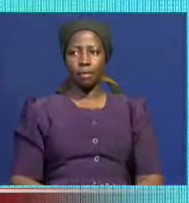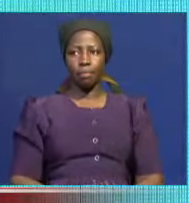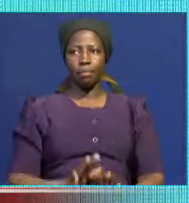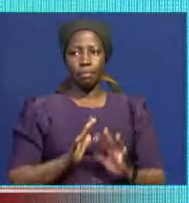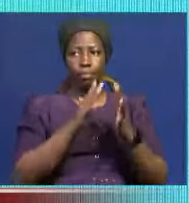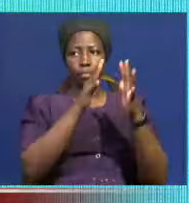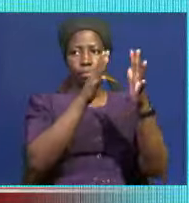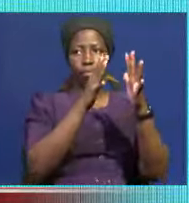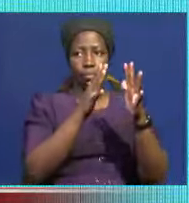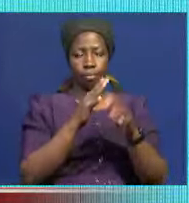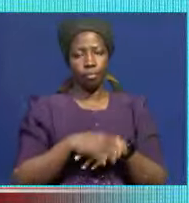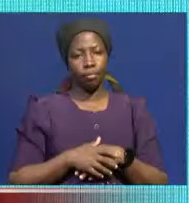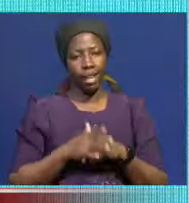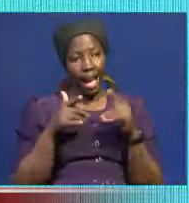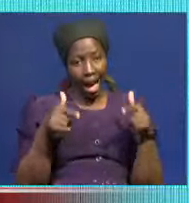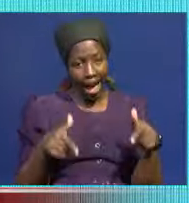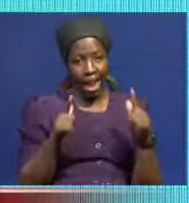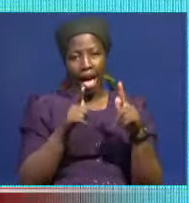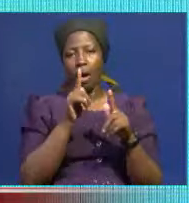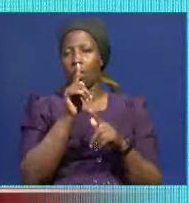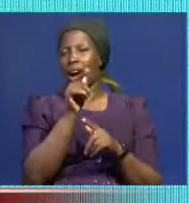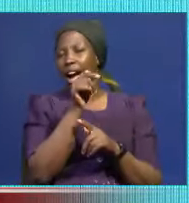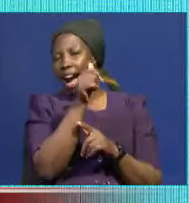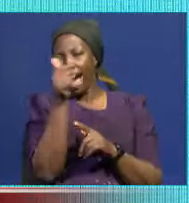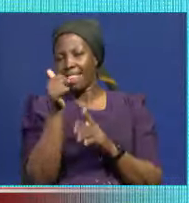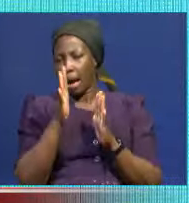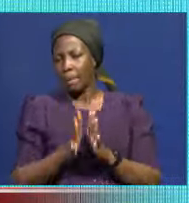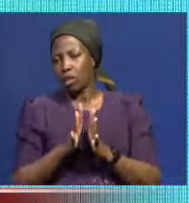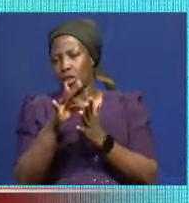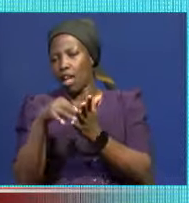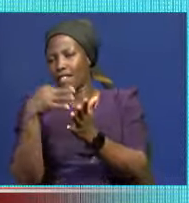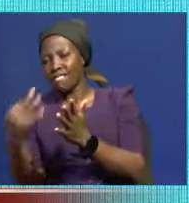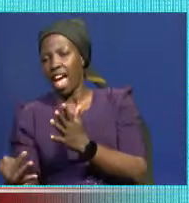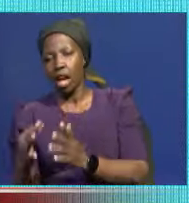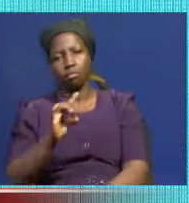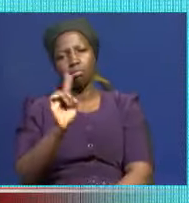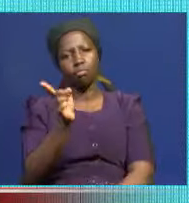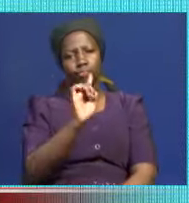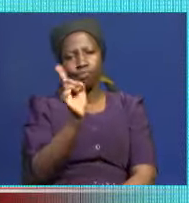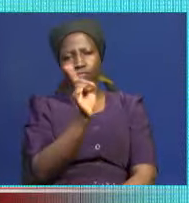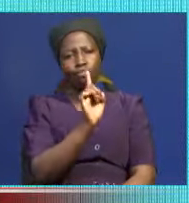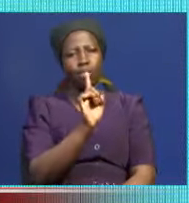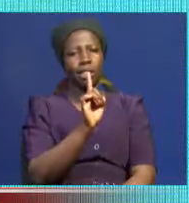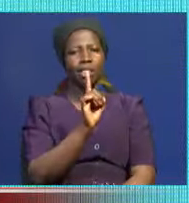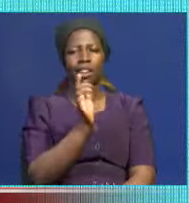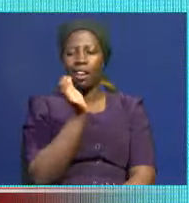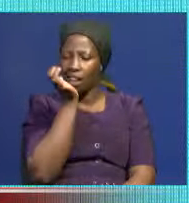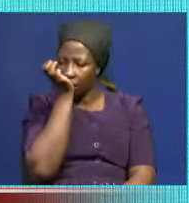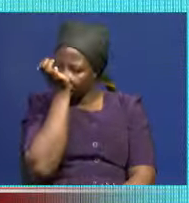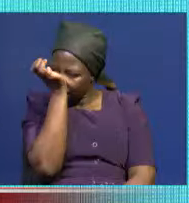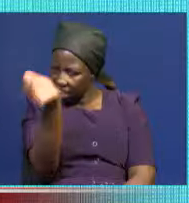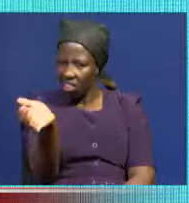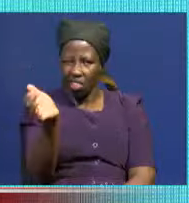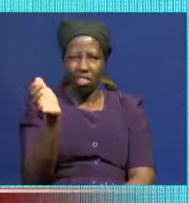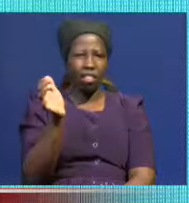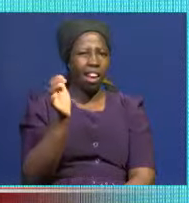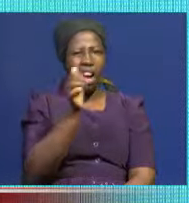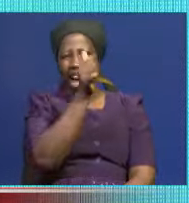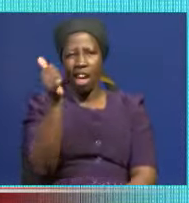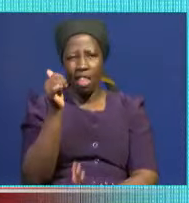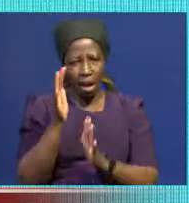Do not allow your colleague to fail. Do not undermine your colleague. Because